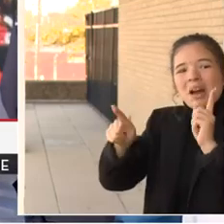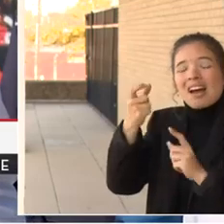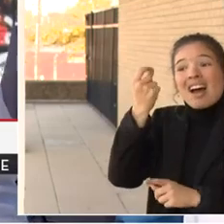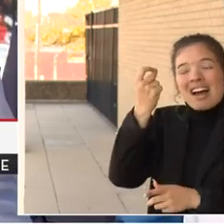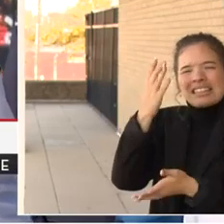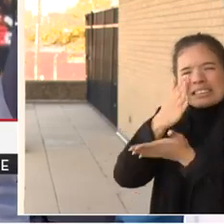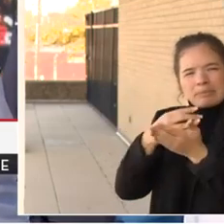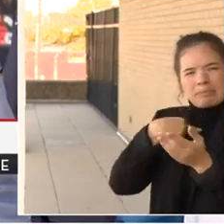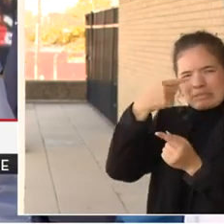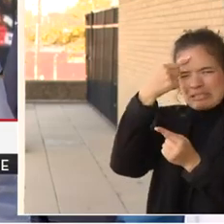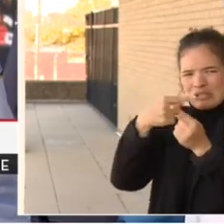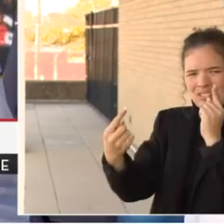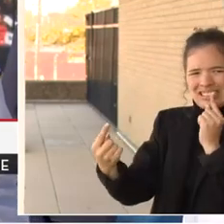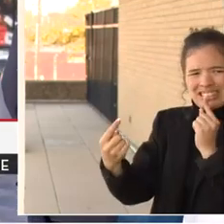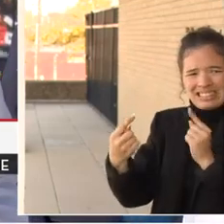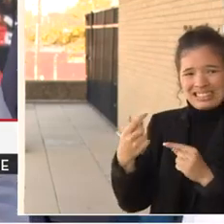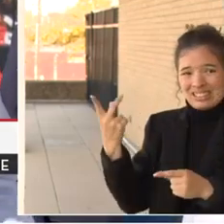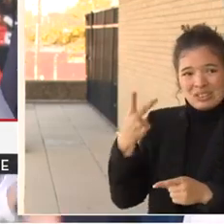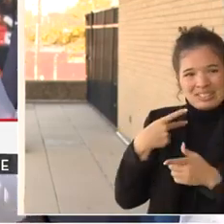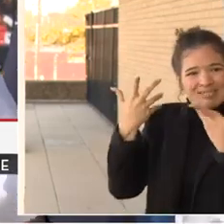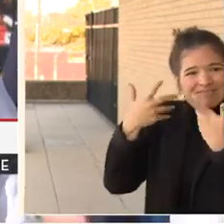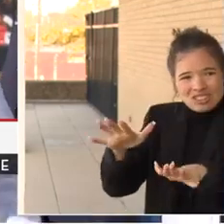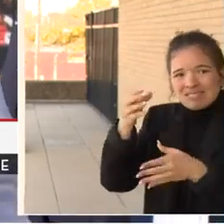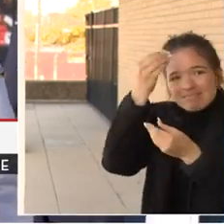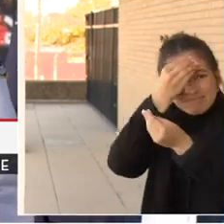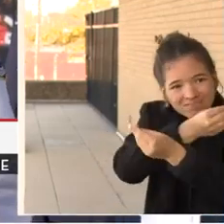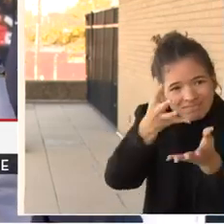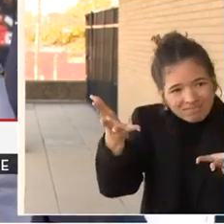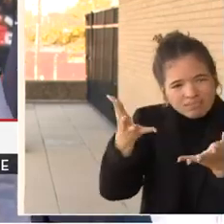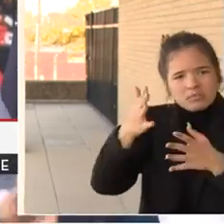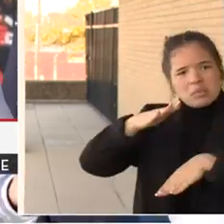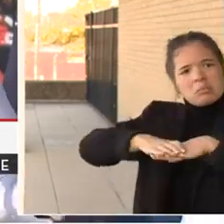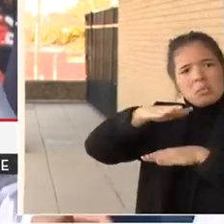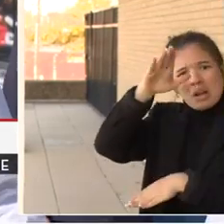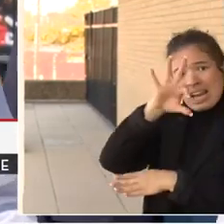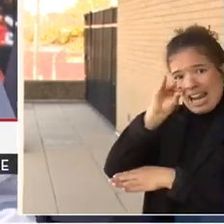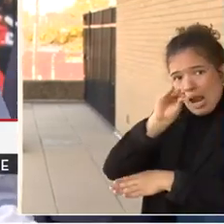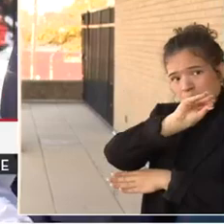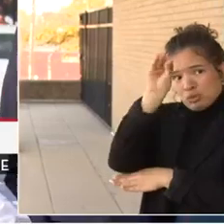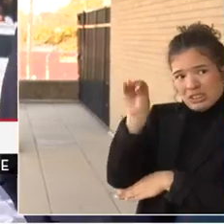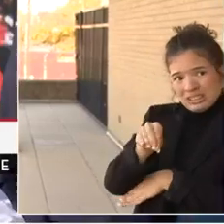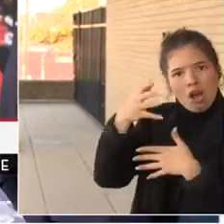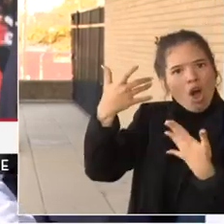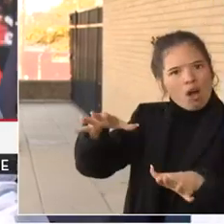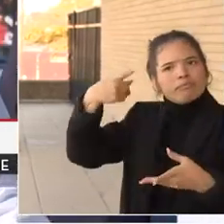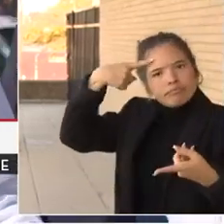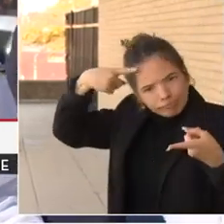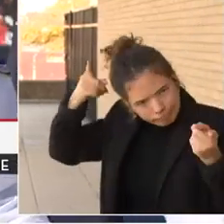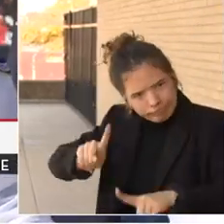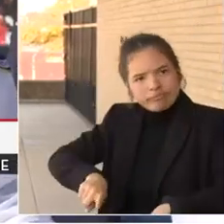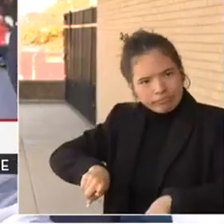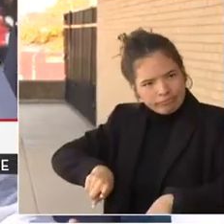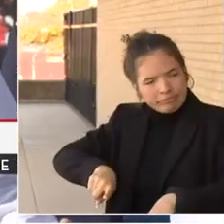record about that. There are over 90% of the things that are in there that absolutely need to be changed. For example, when I was a kid playing ball in the street,